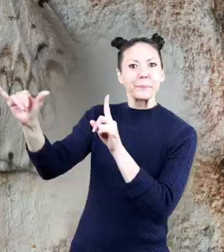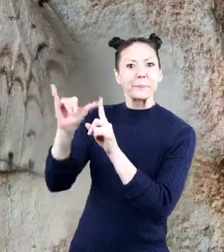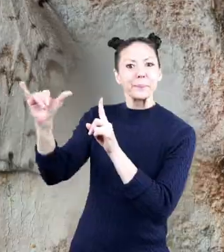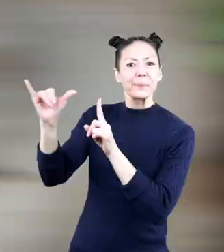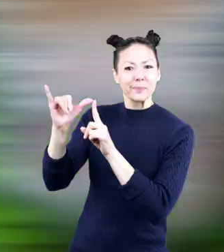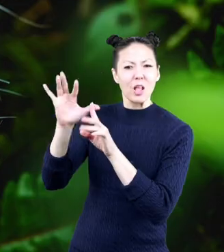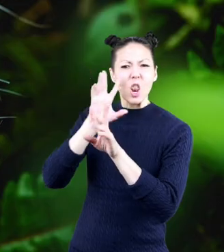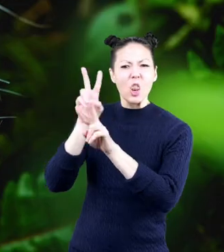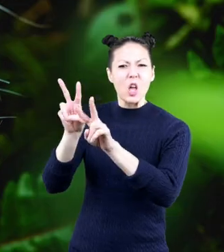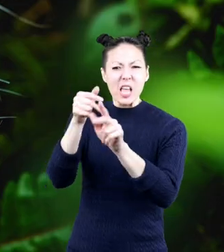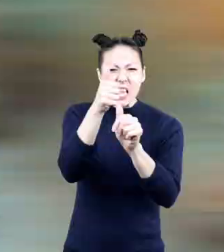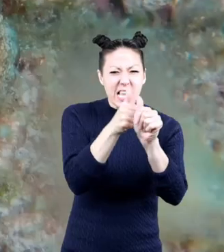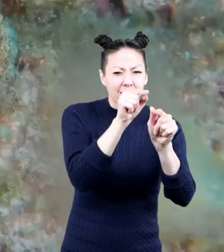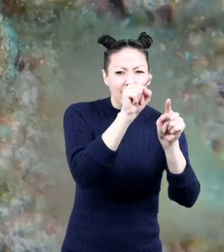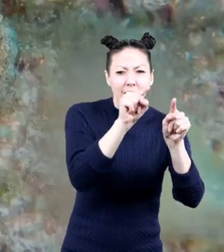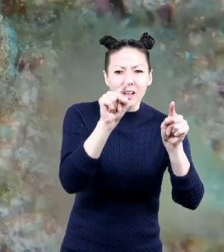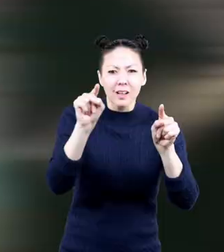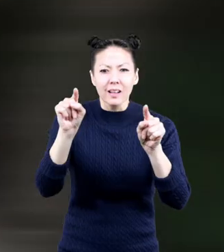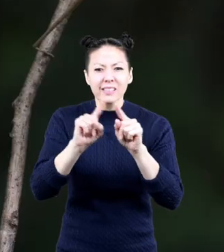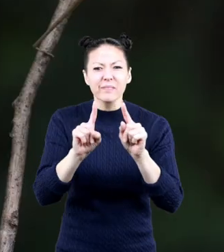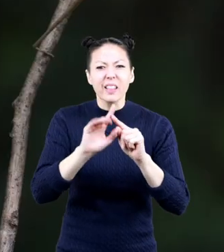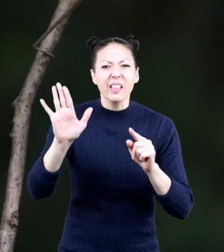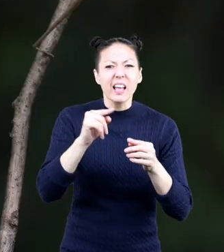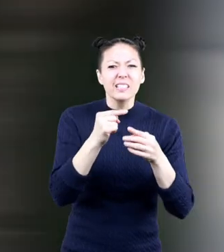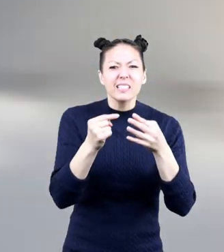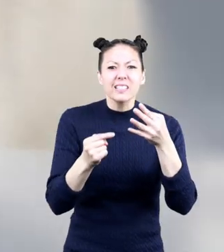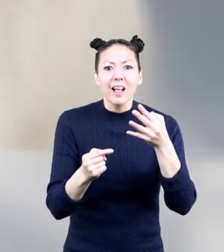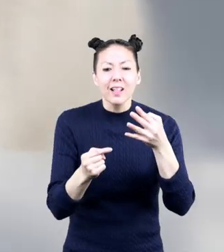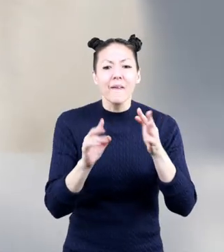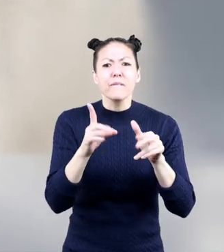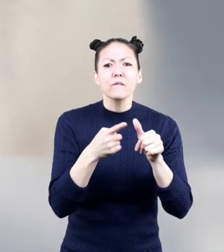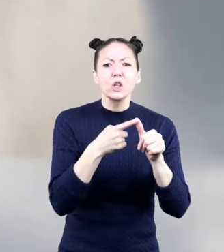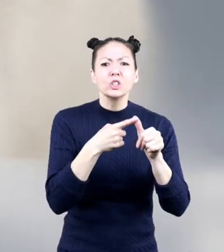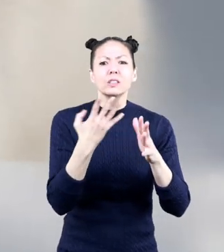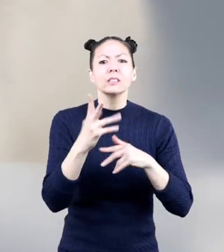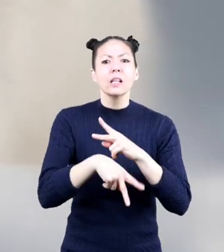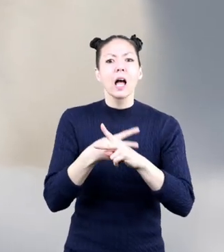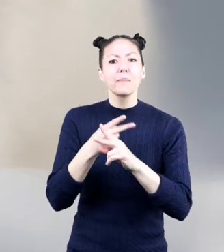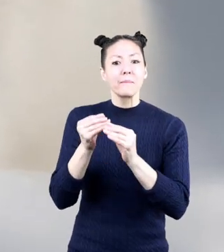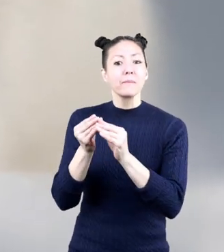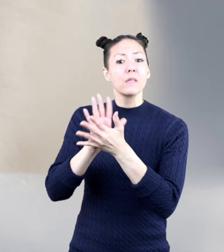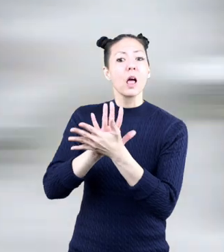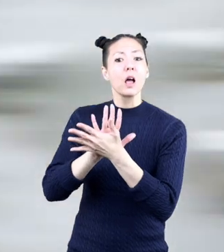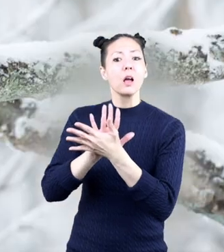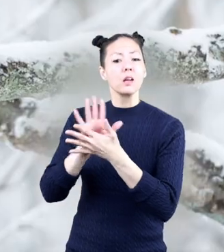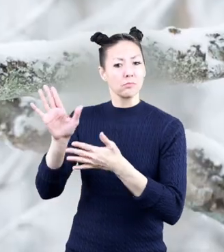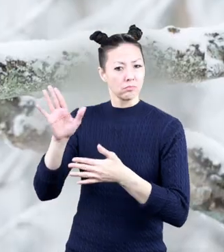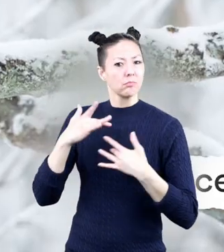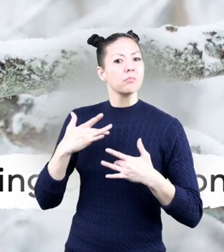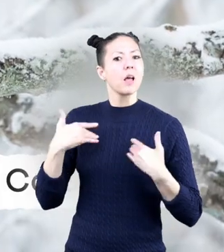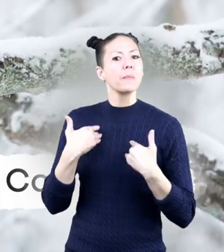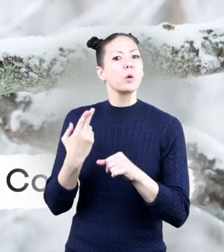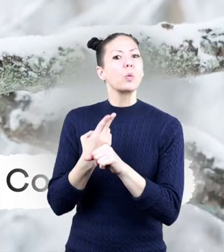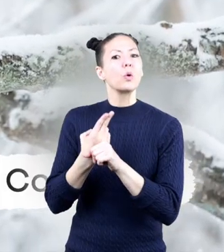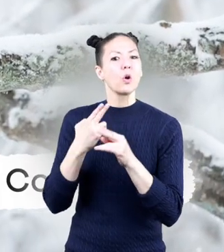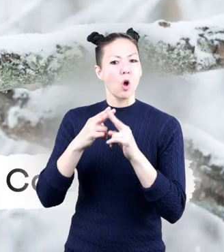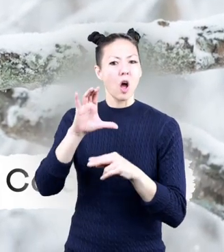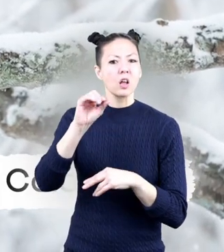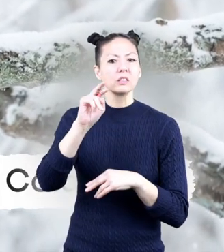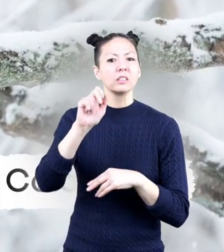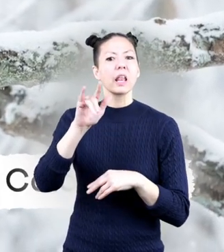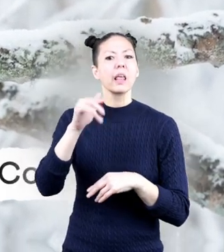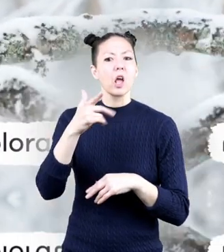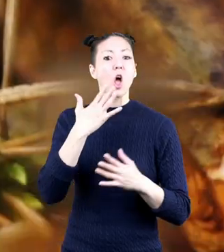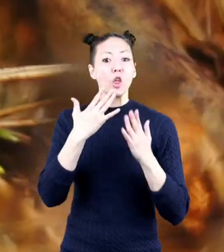Let's look at each one in more detail. The first type of camouflage used by animals is called Concealing